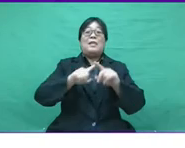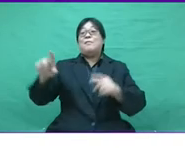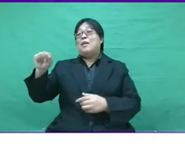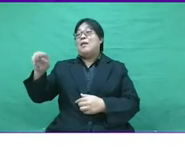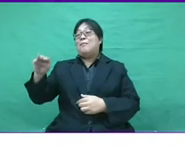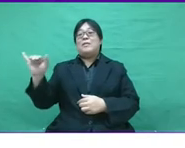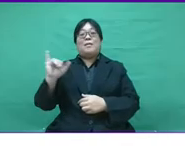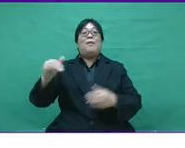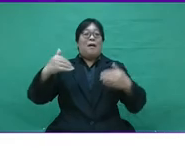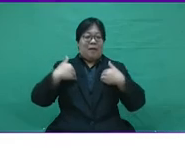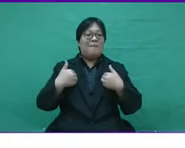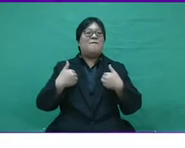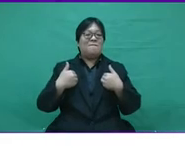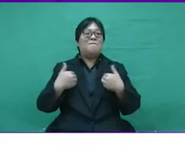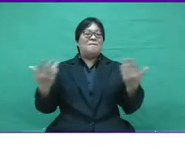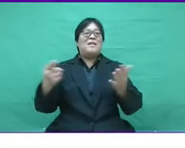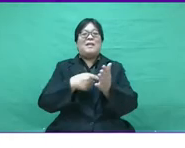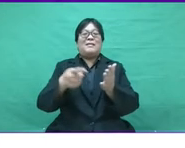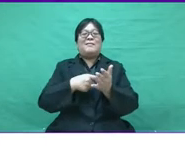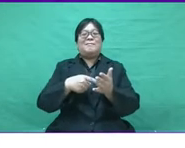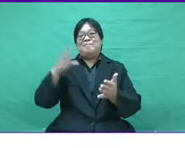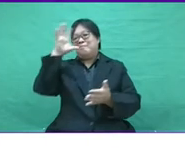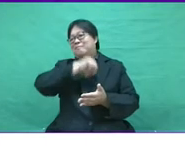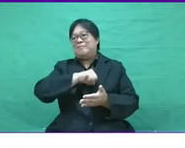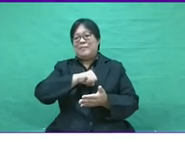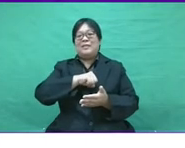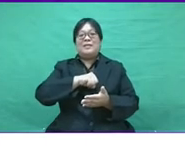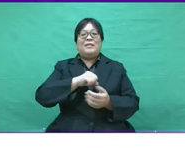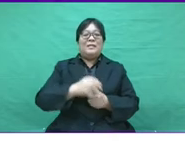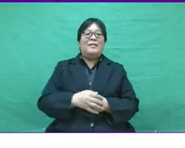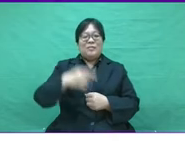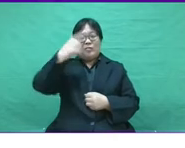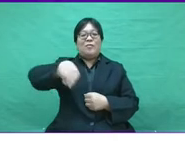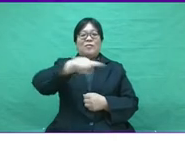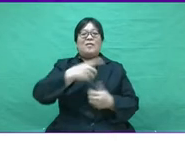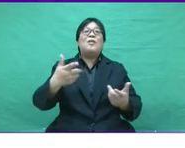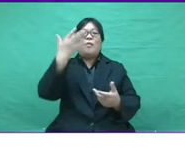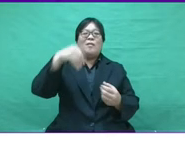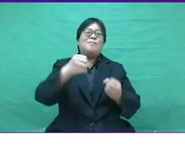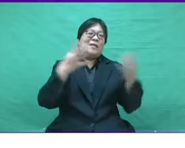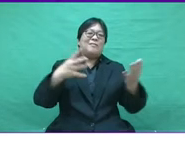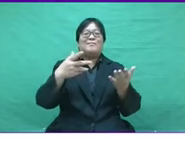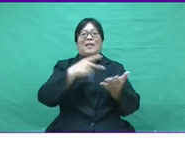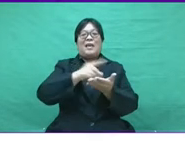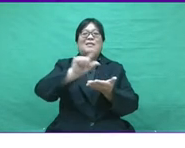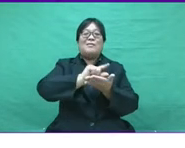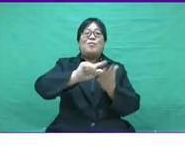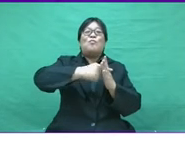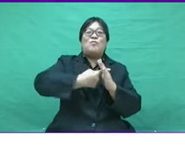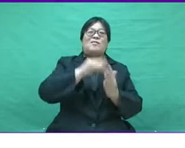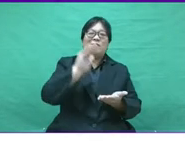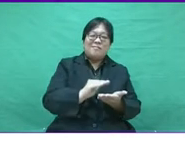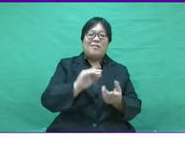size. However, SME also have the disadvantage of fighting the usual